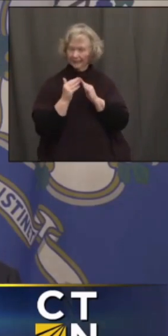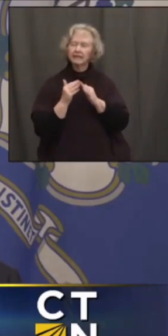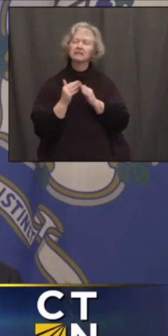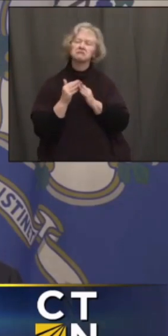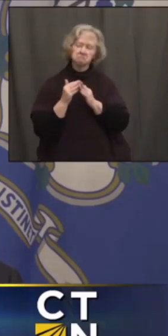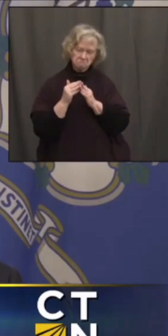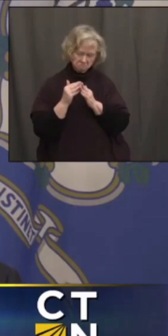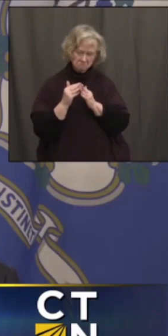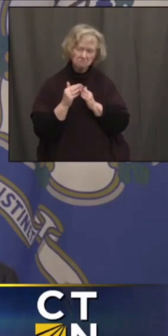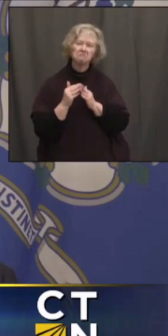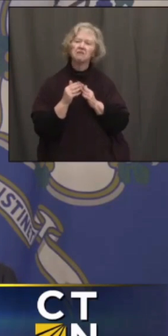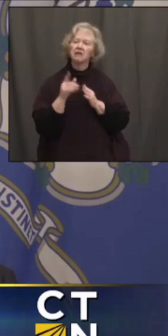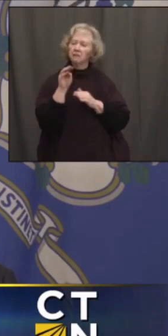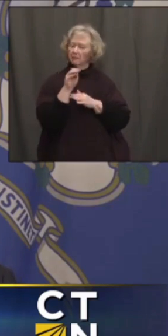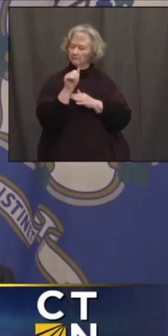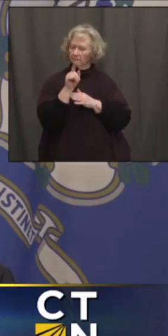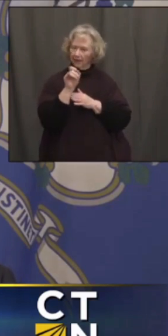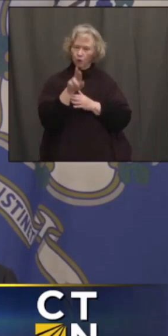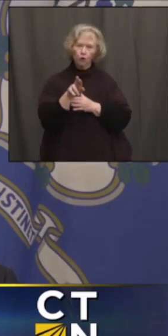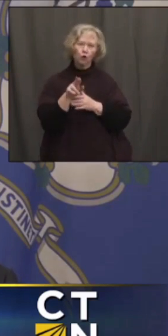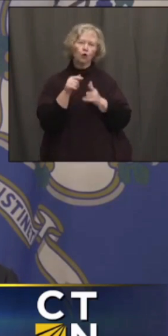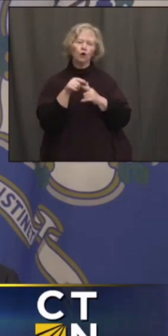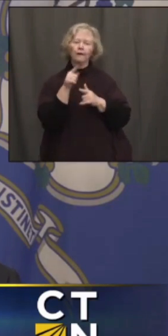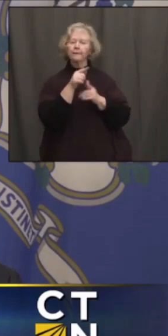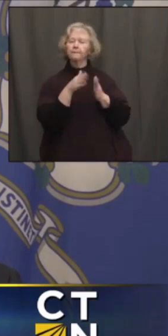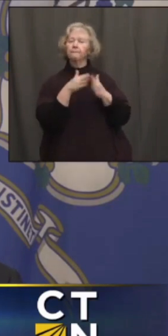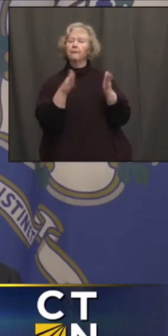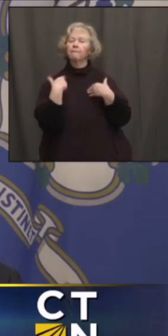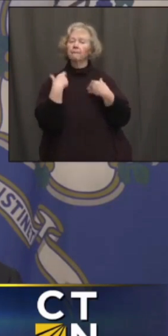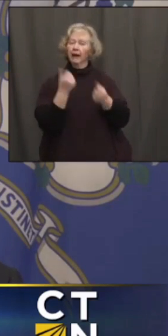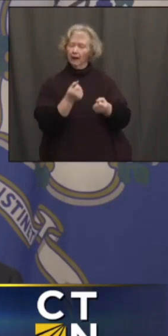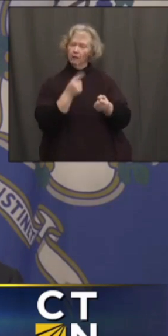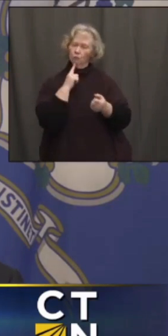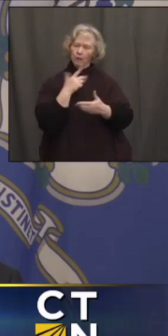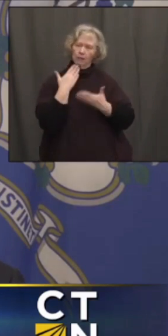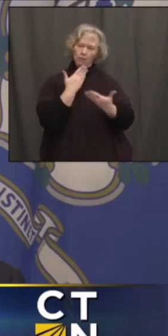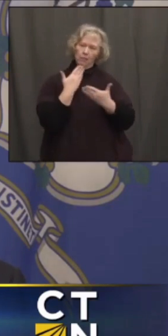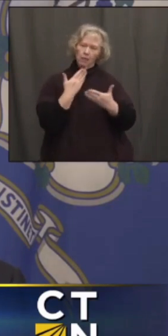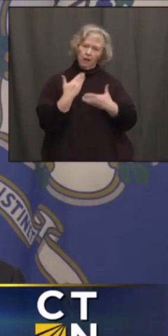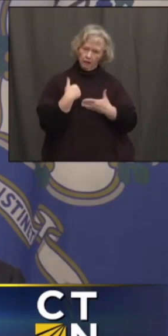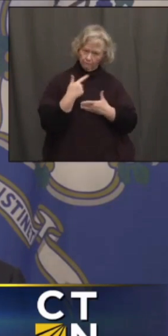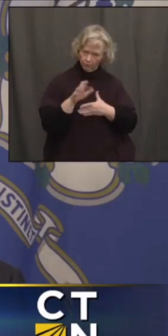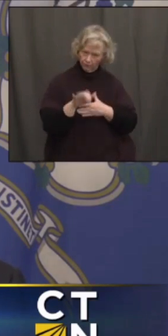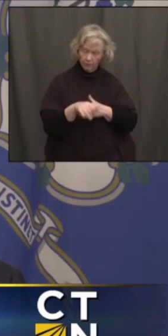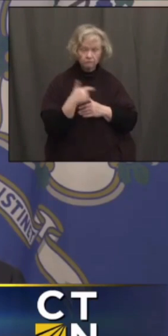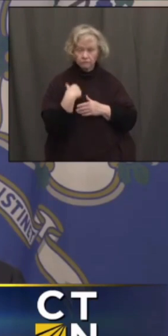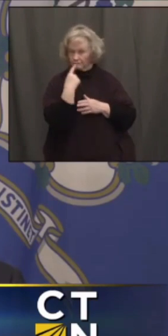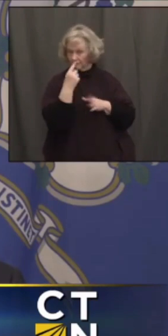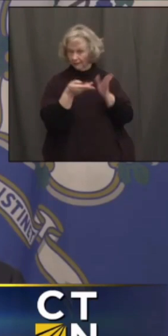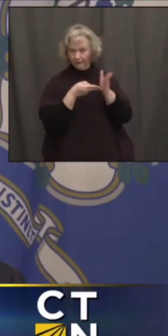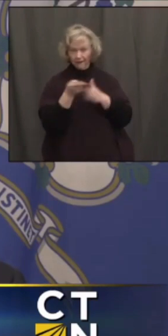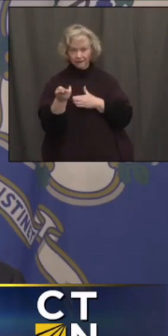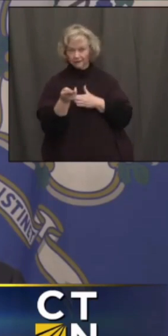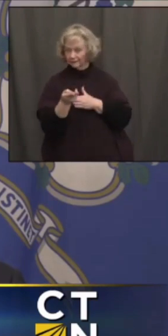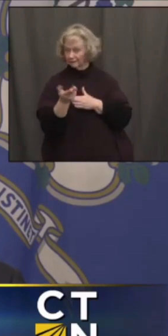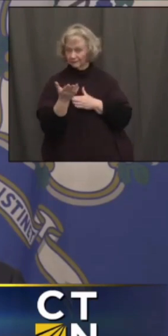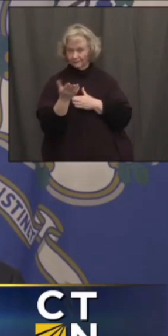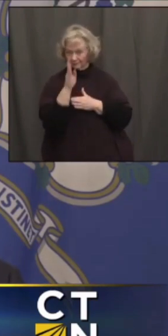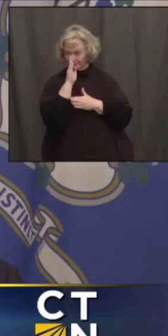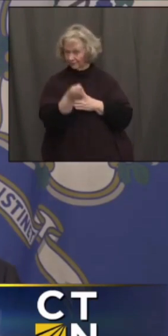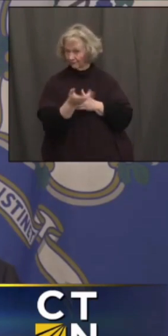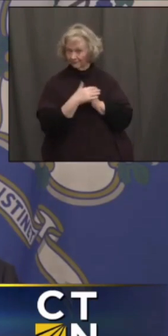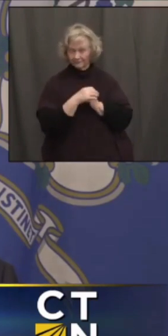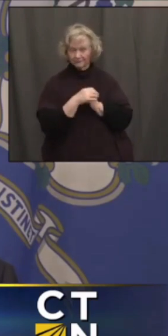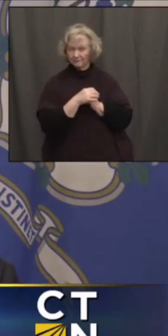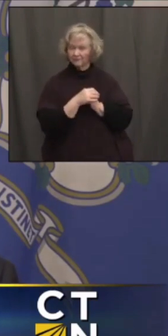was something that the mayors and the public health department said they really appreciated. I'll be blunt about it, though. I when it comes to, you